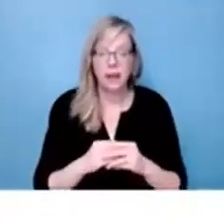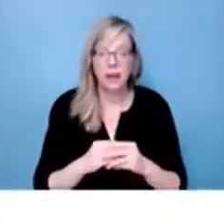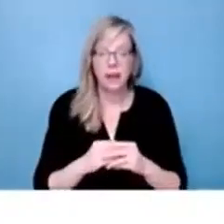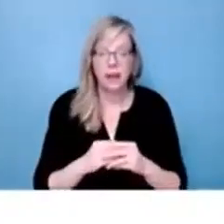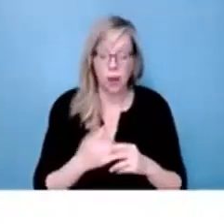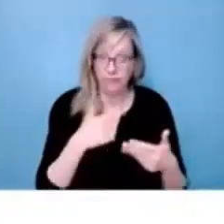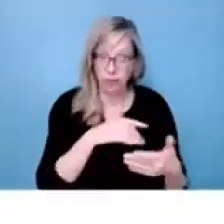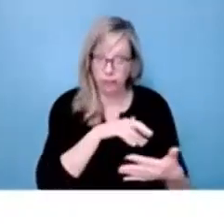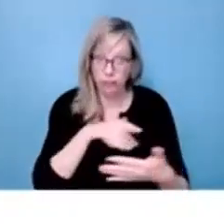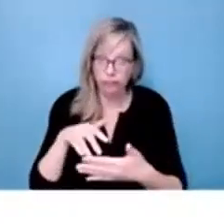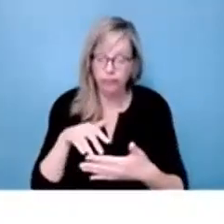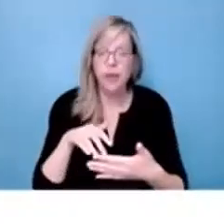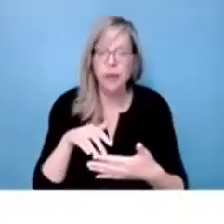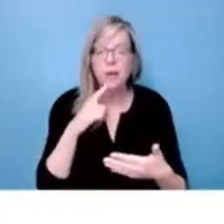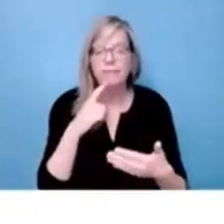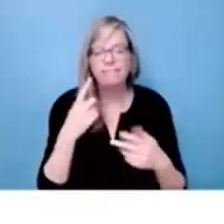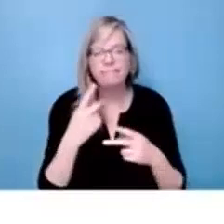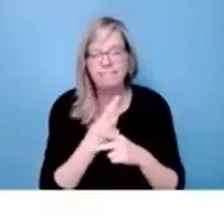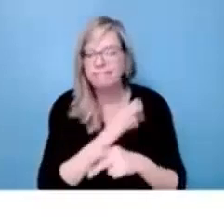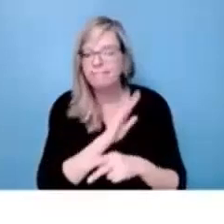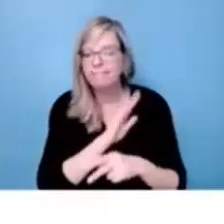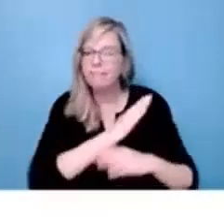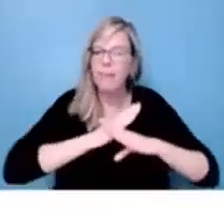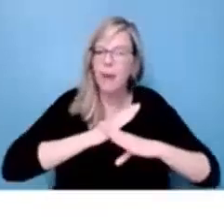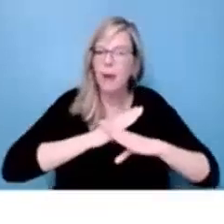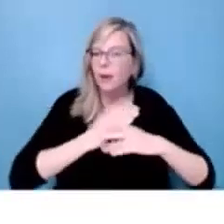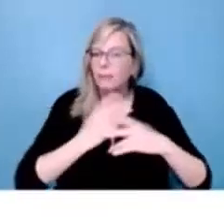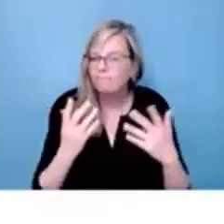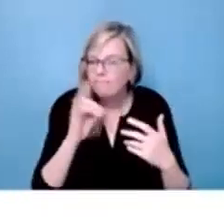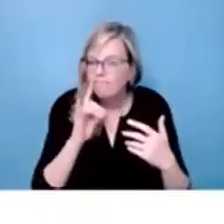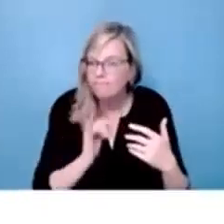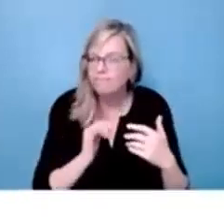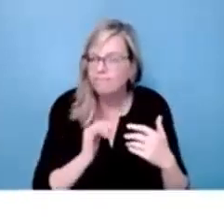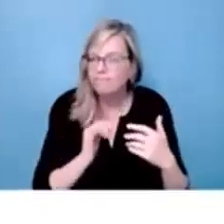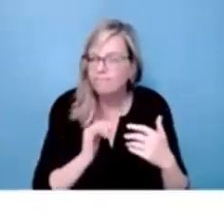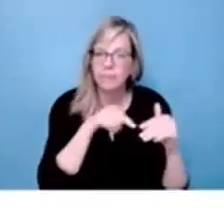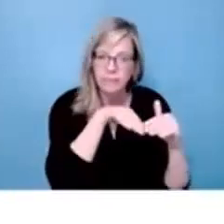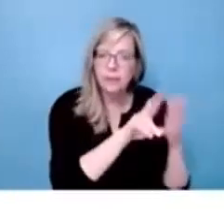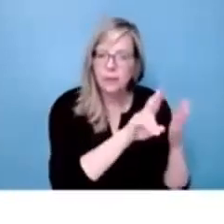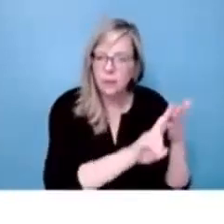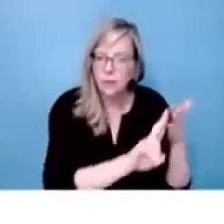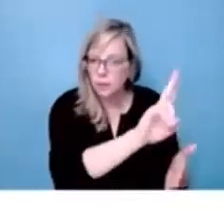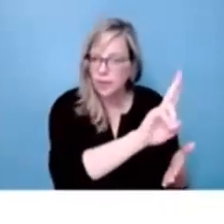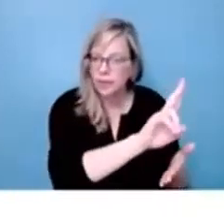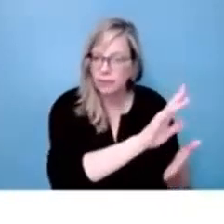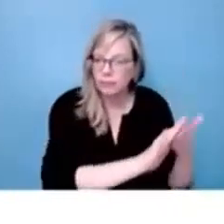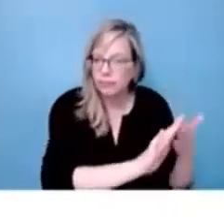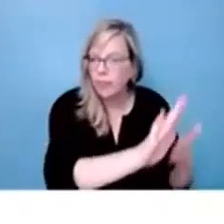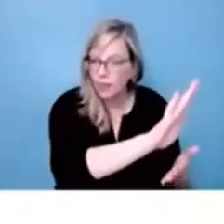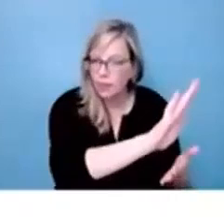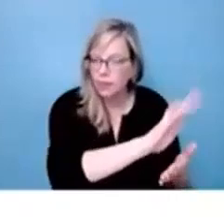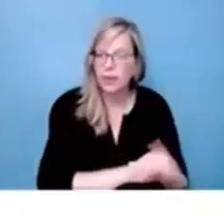So in our review, we looked at the kinds of barriers that students with disabilities face when trying to access